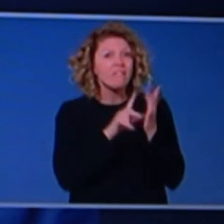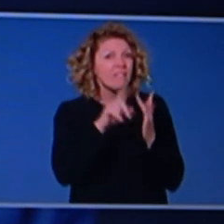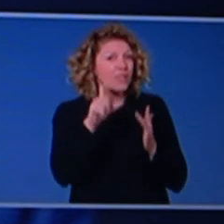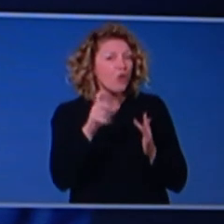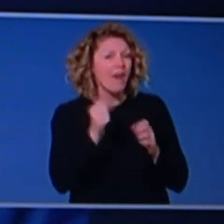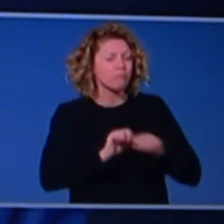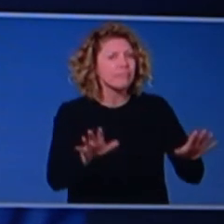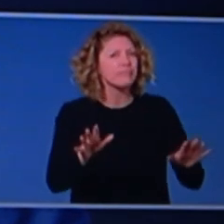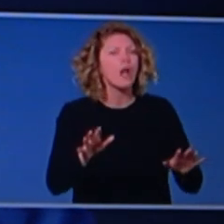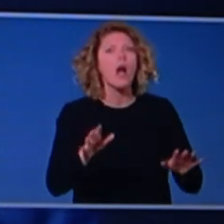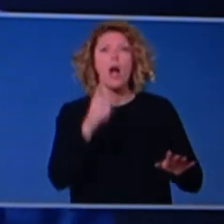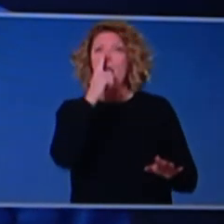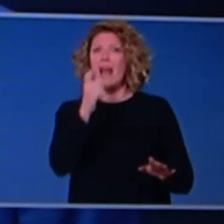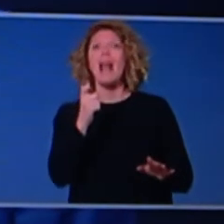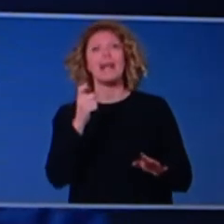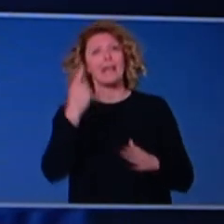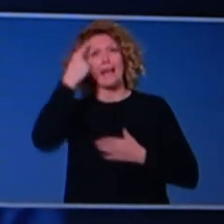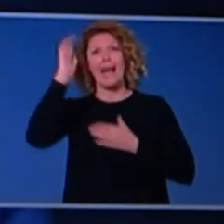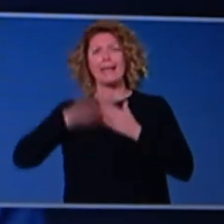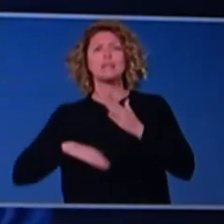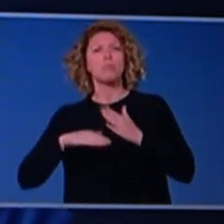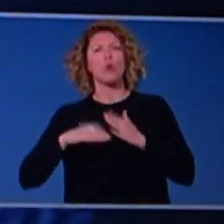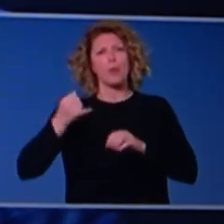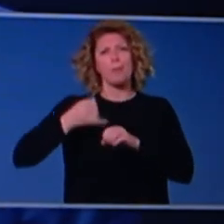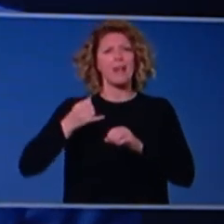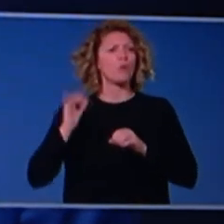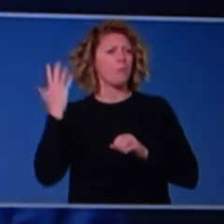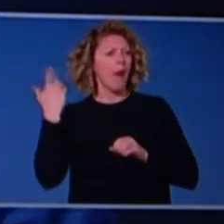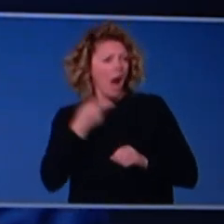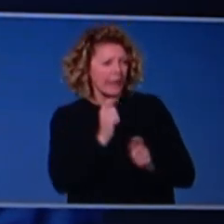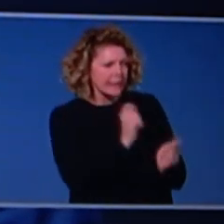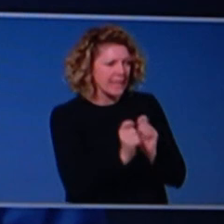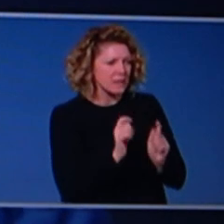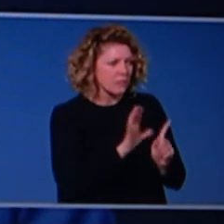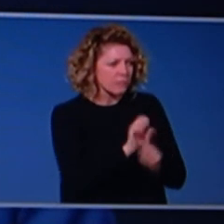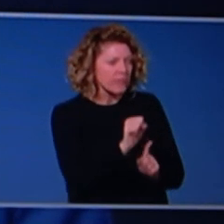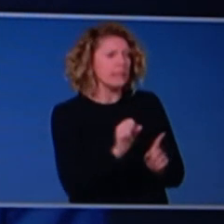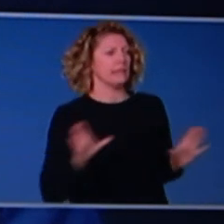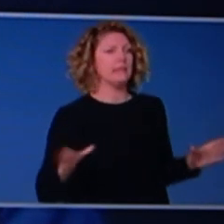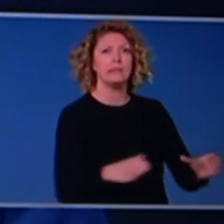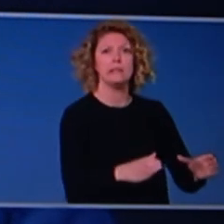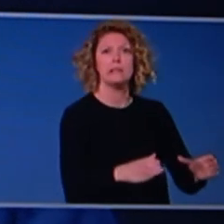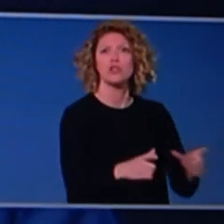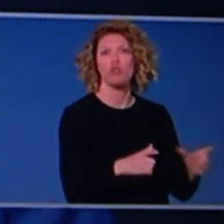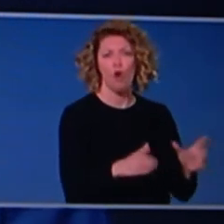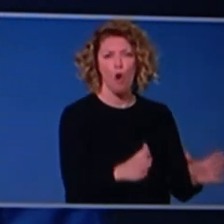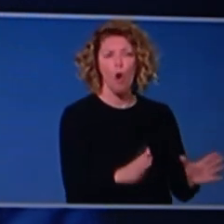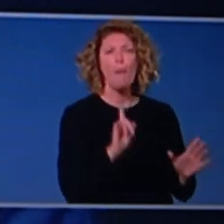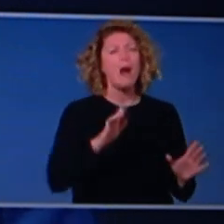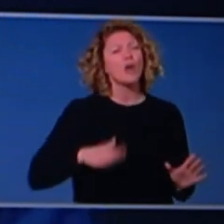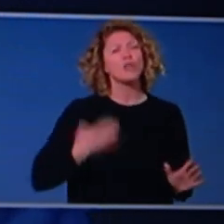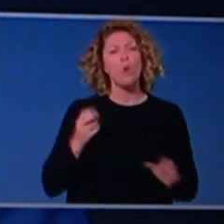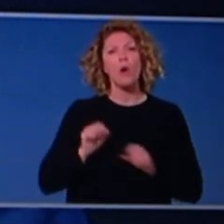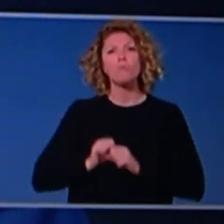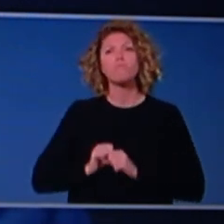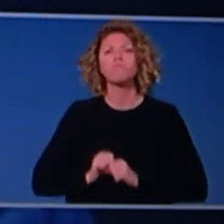and they've got on top of them expertly and well and contain them. But we cannot afford to have an outbreak that